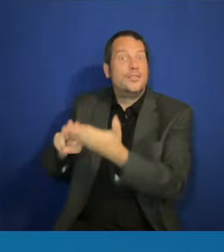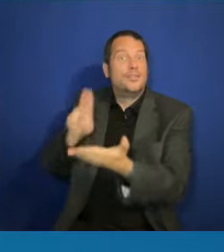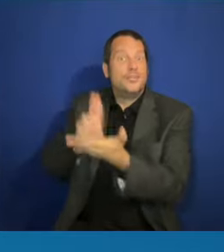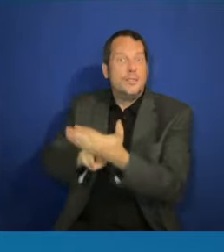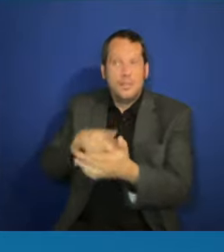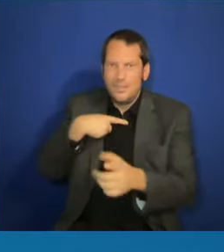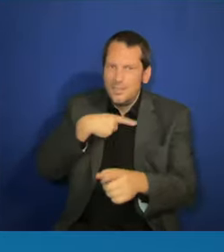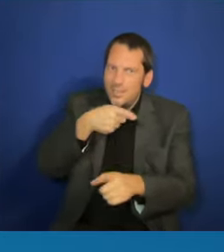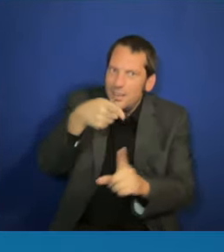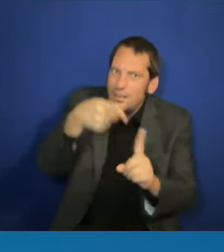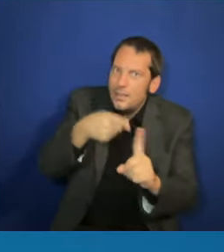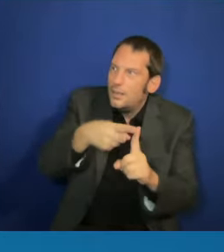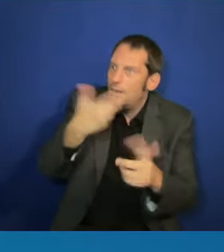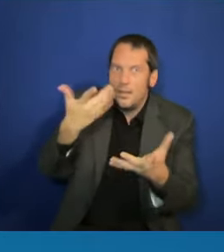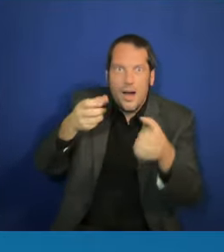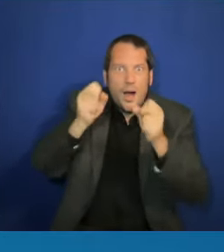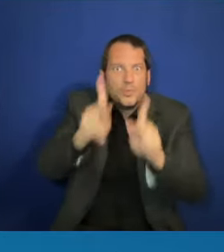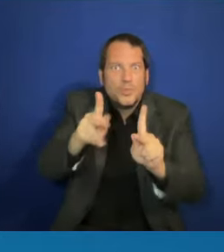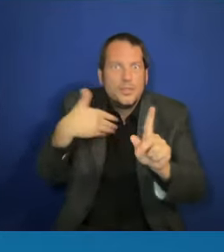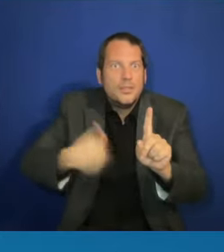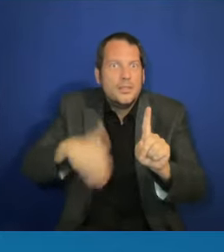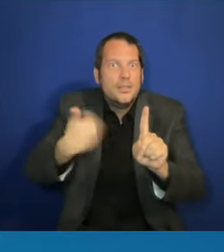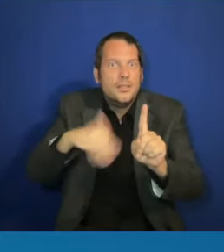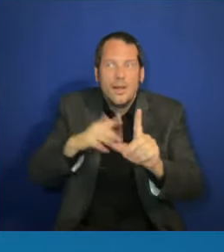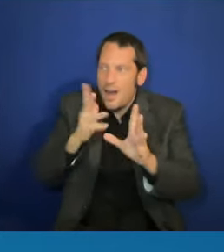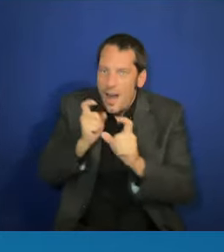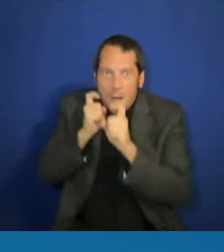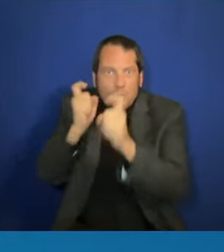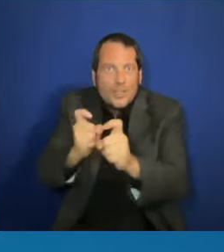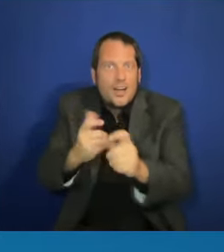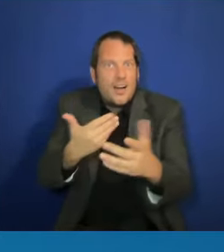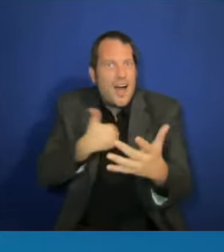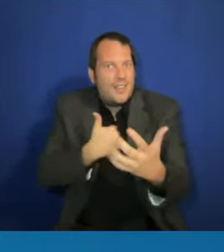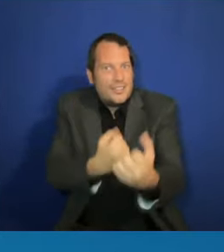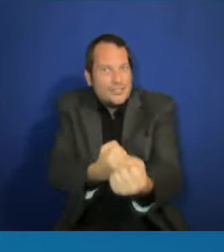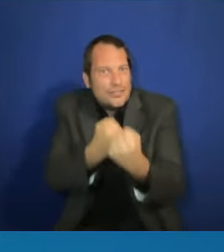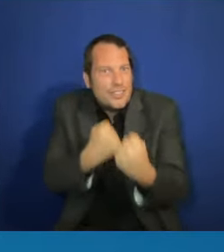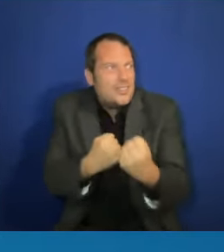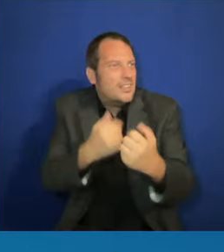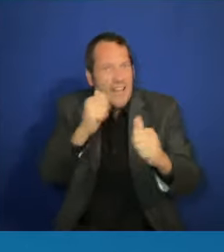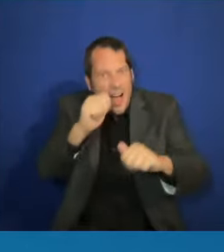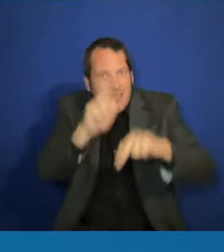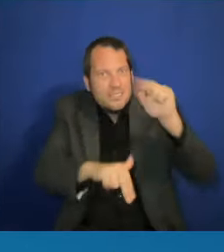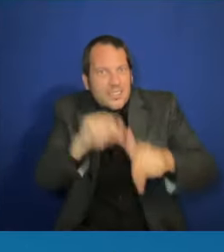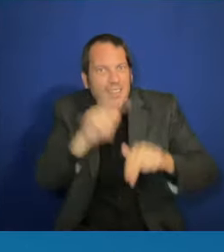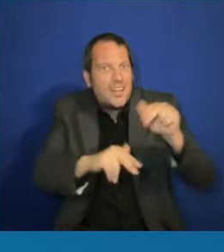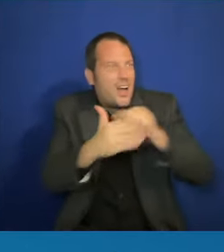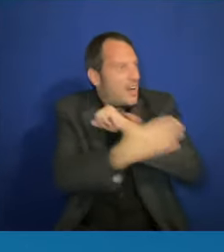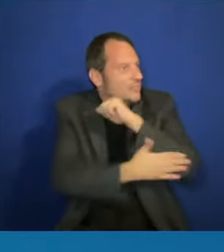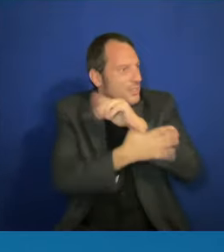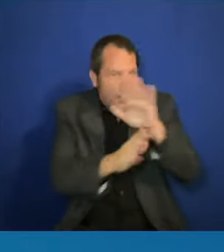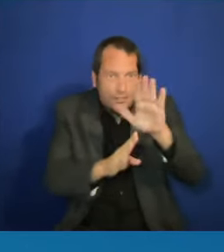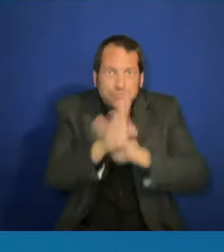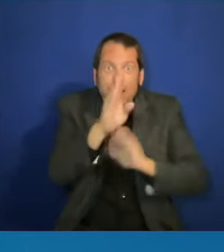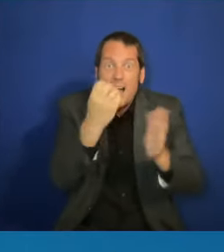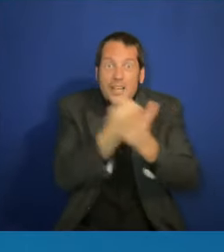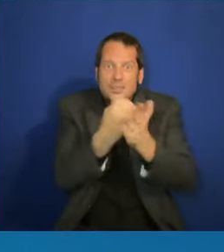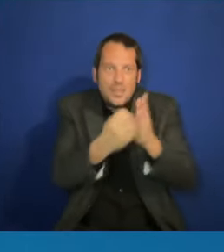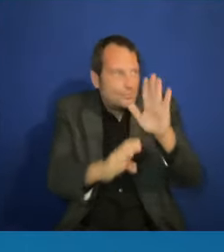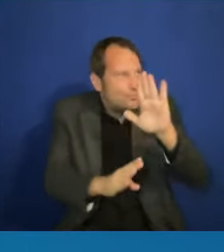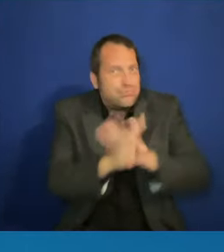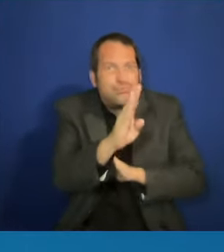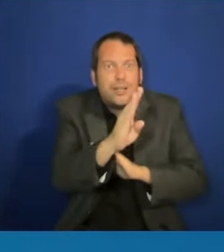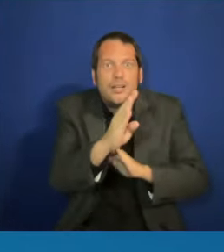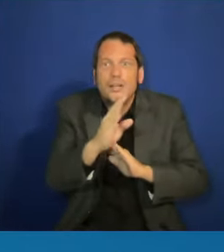personal ability and for their family to create wealth and intergenerational wealth. So we